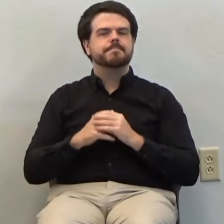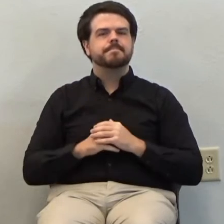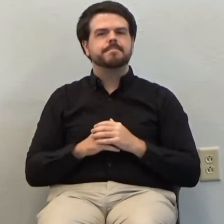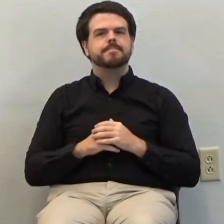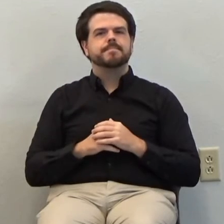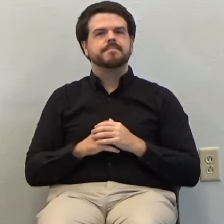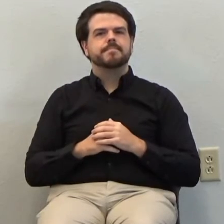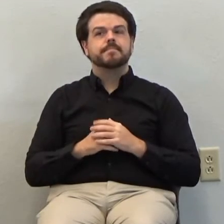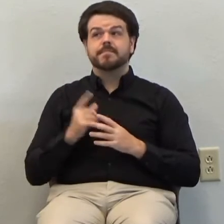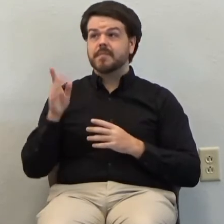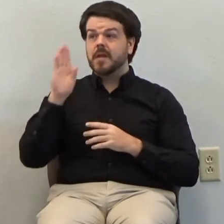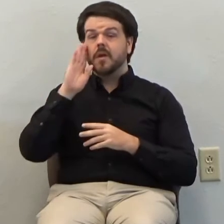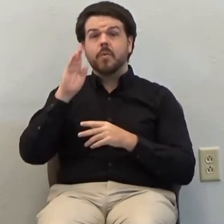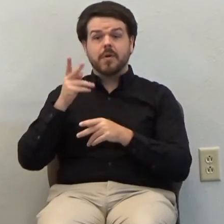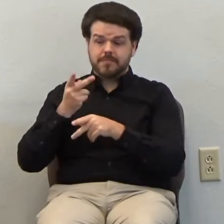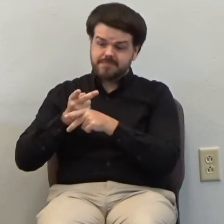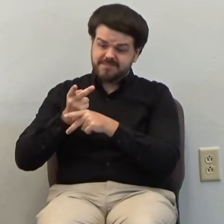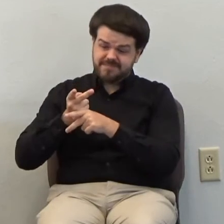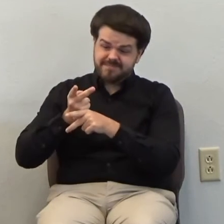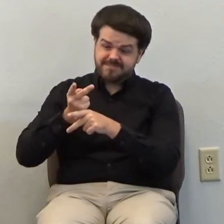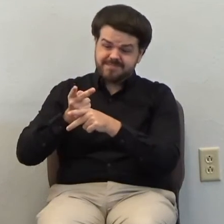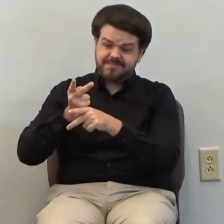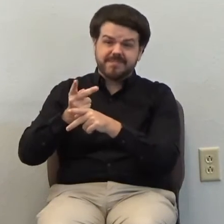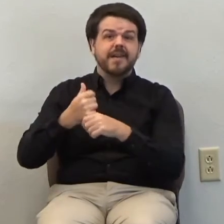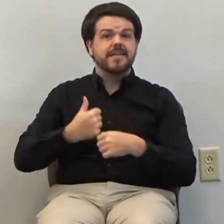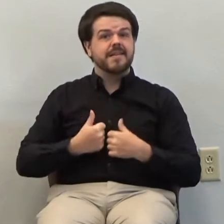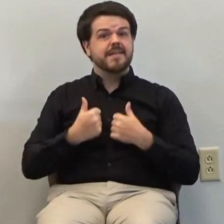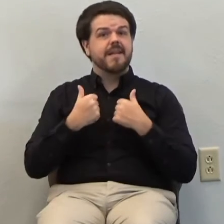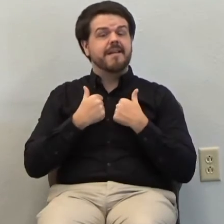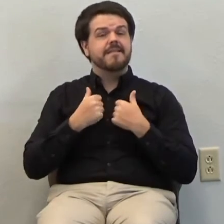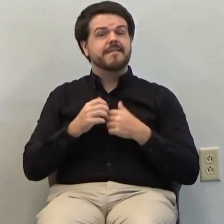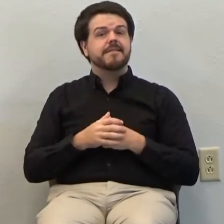Because He will maintain that life even in death. We do not die to Christ.